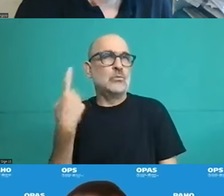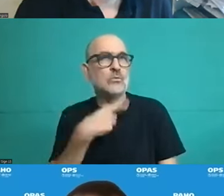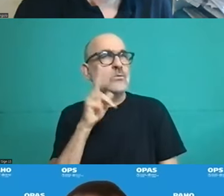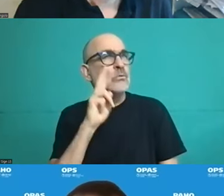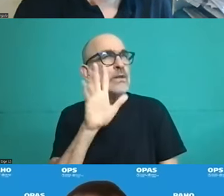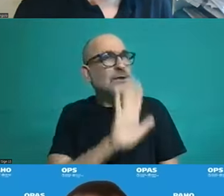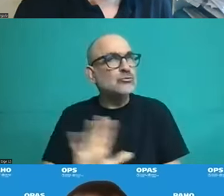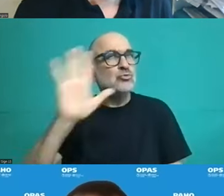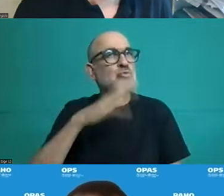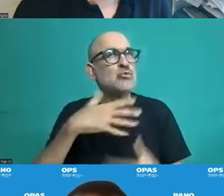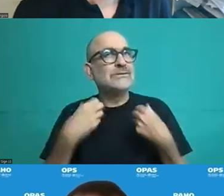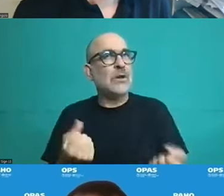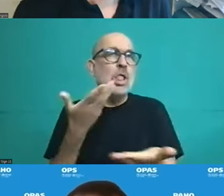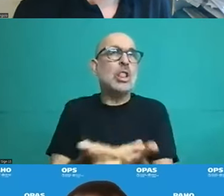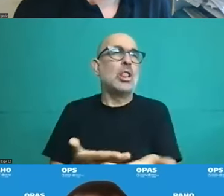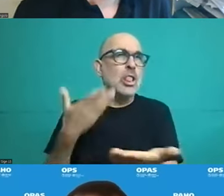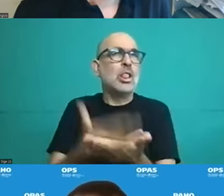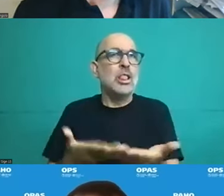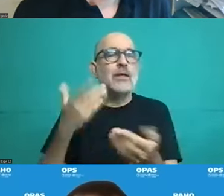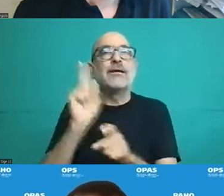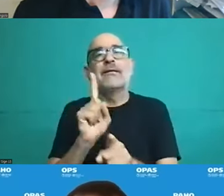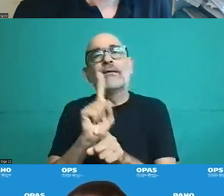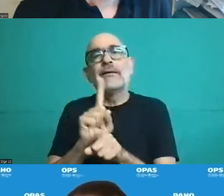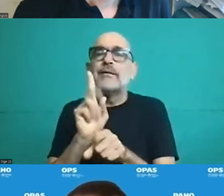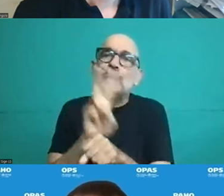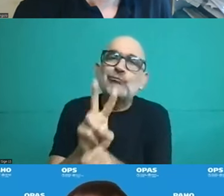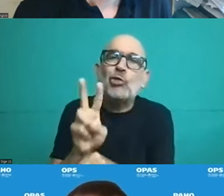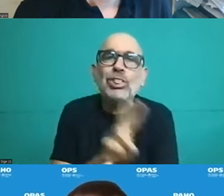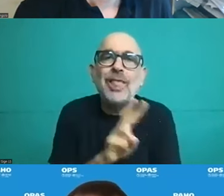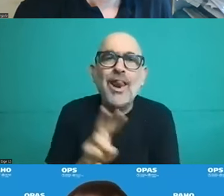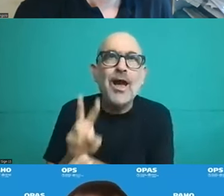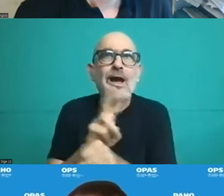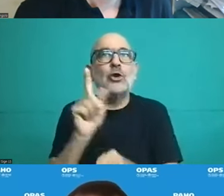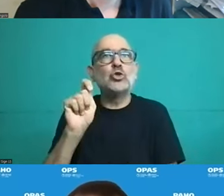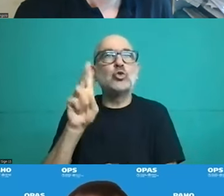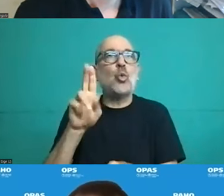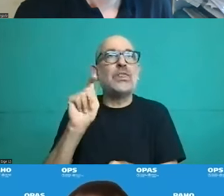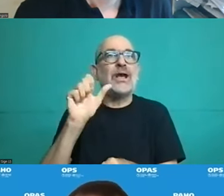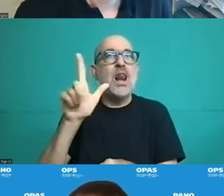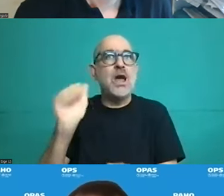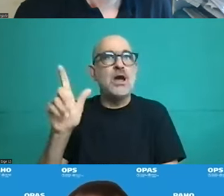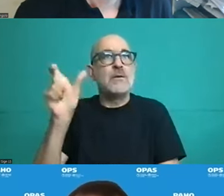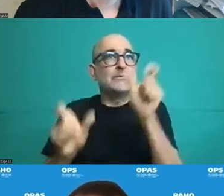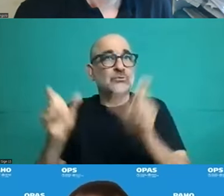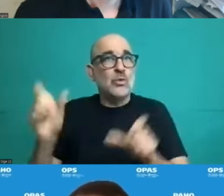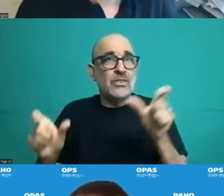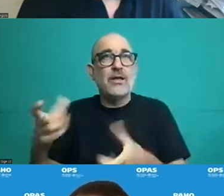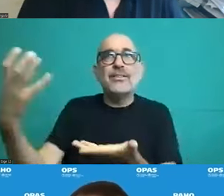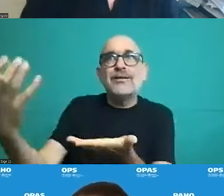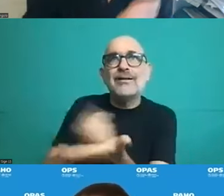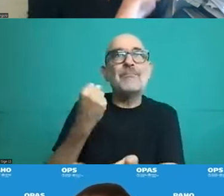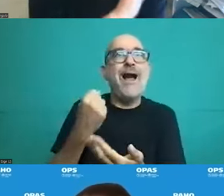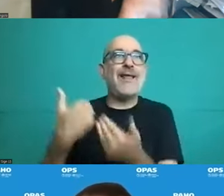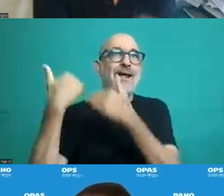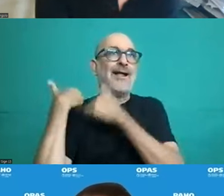right. And this points at the fact that there is no good access to health services. is so much inequality among the